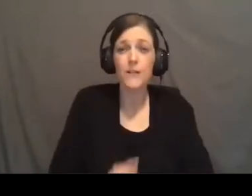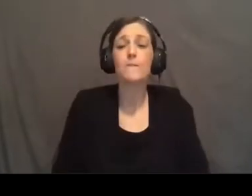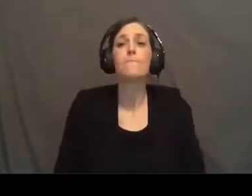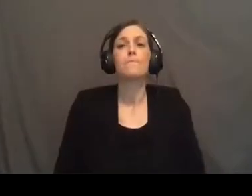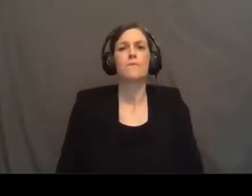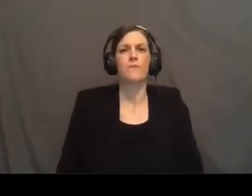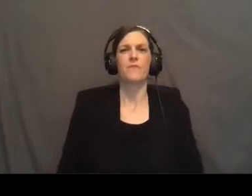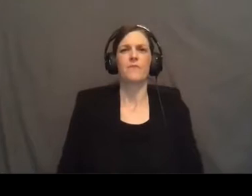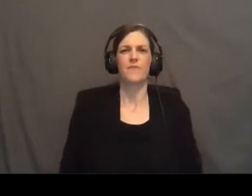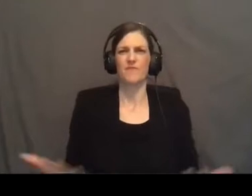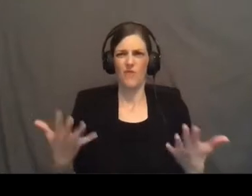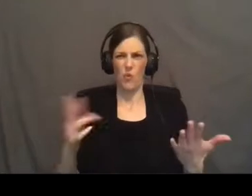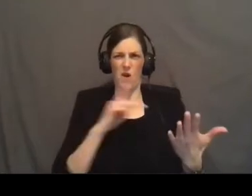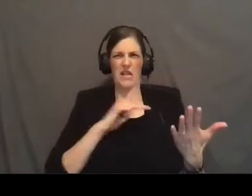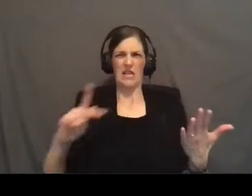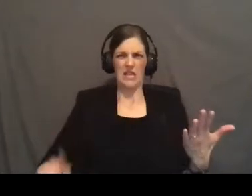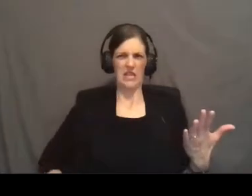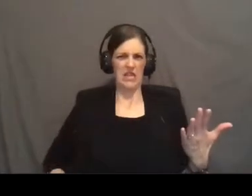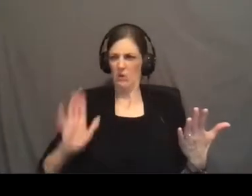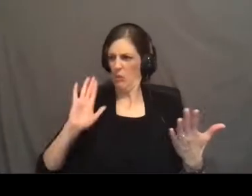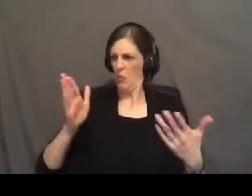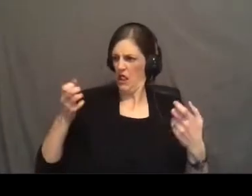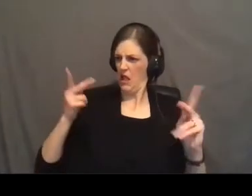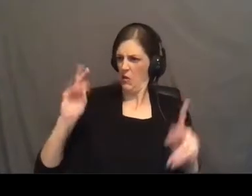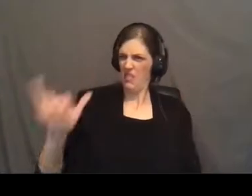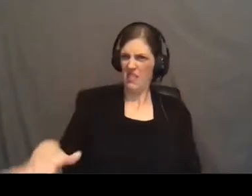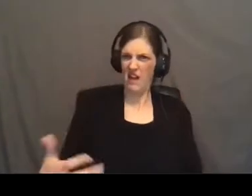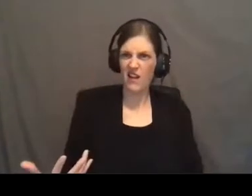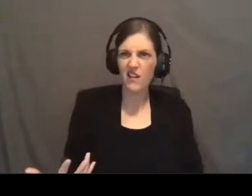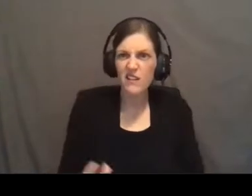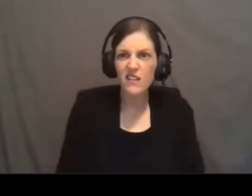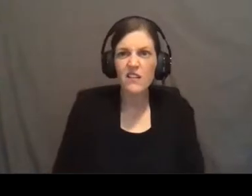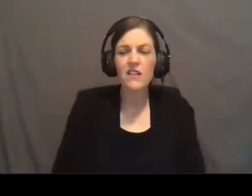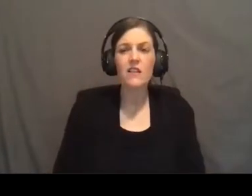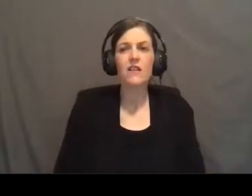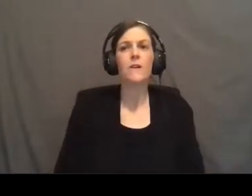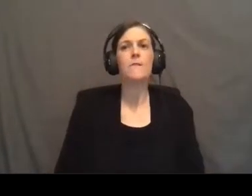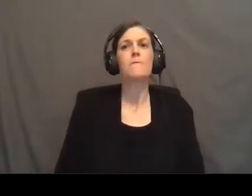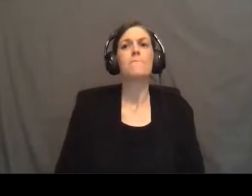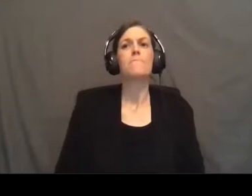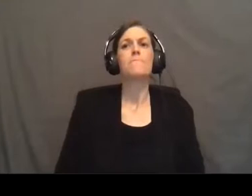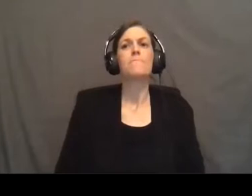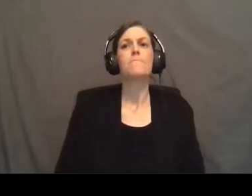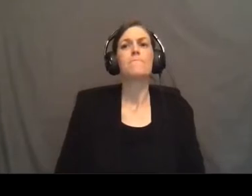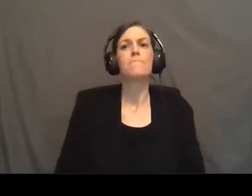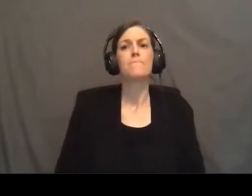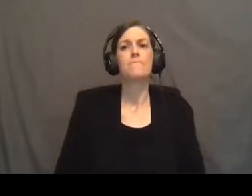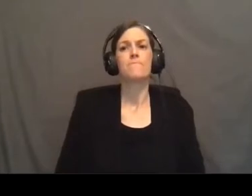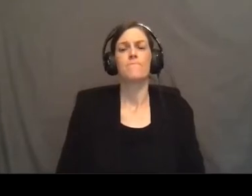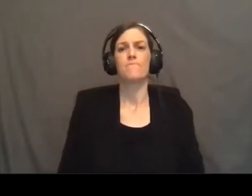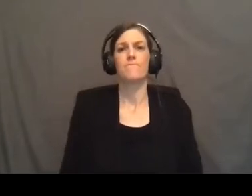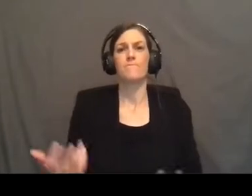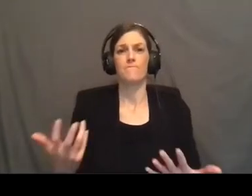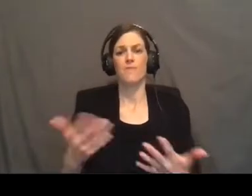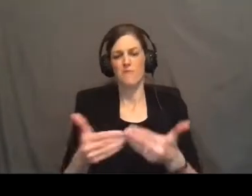What king, what conquering king would allow that? And his form beyond that of the children of